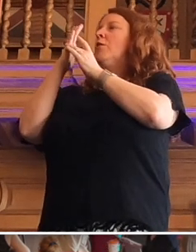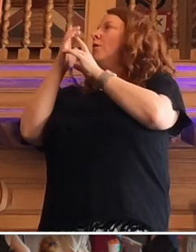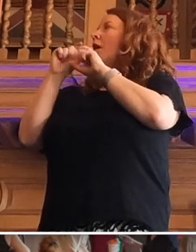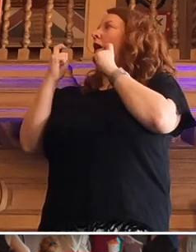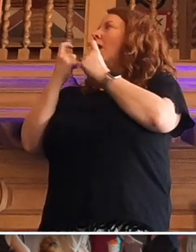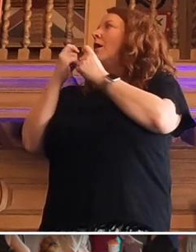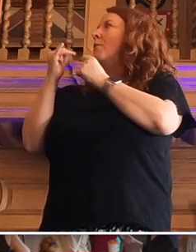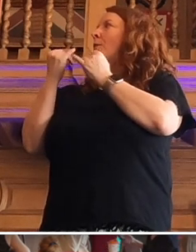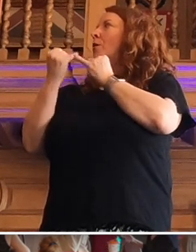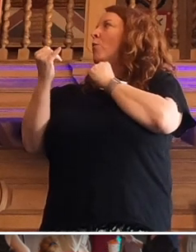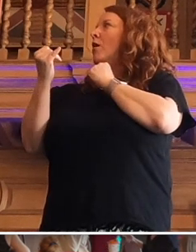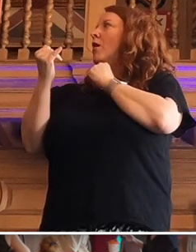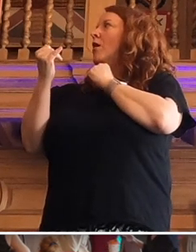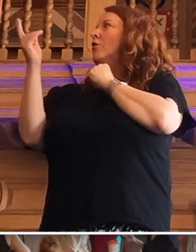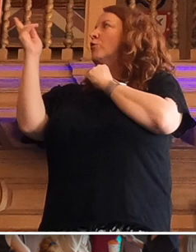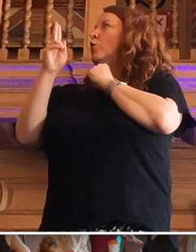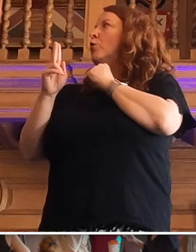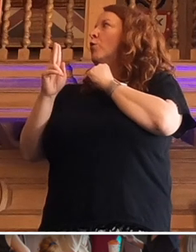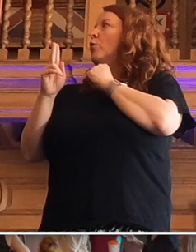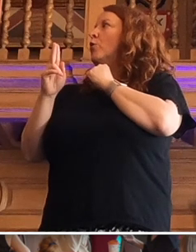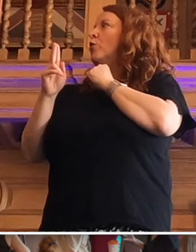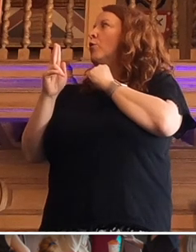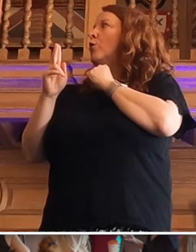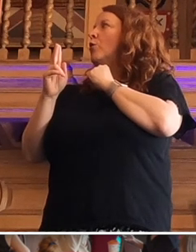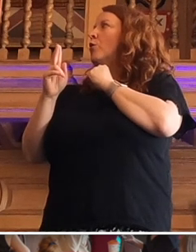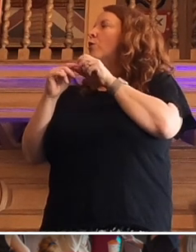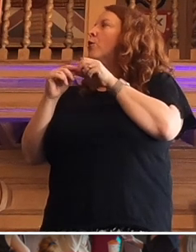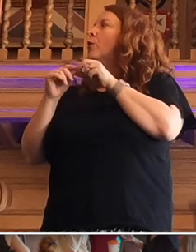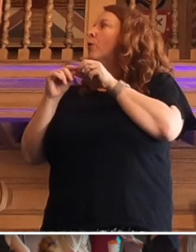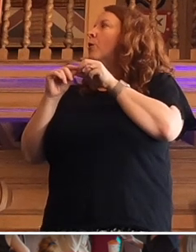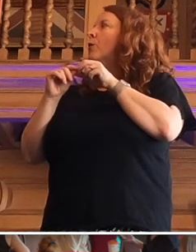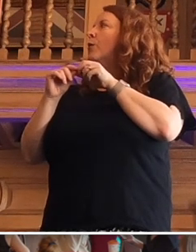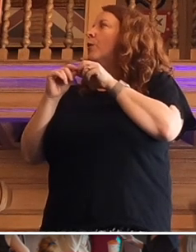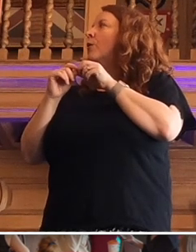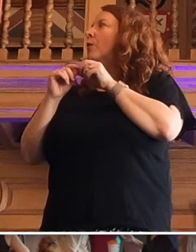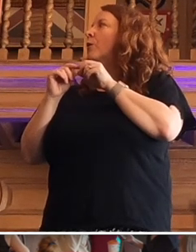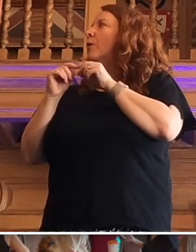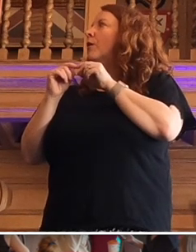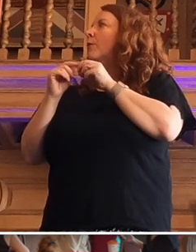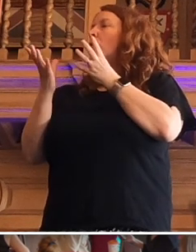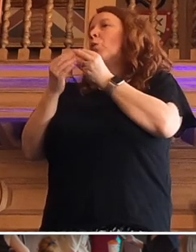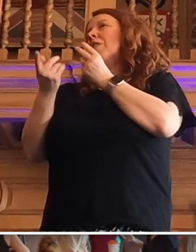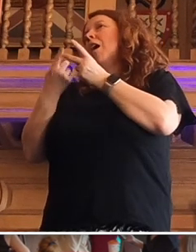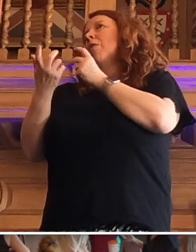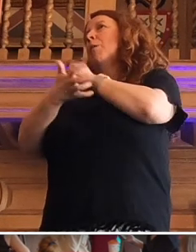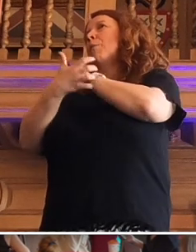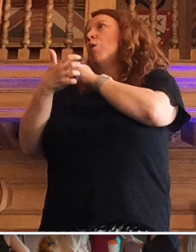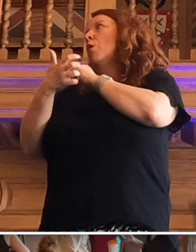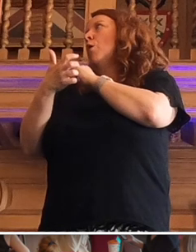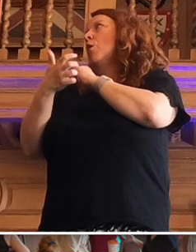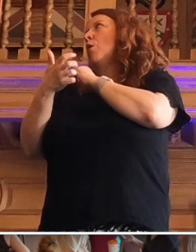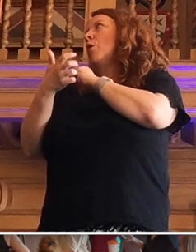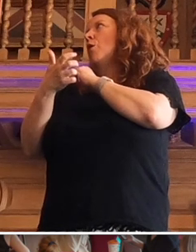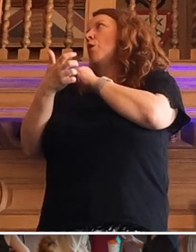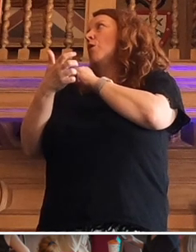worse for your school performance than to be with other poor kids. So